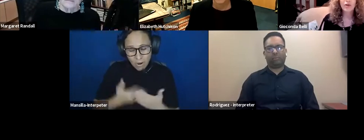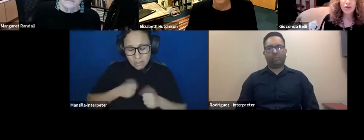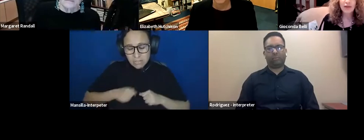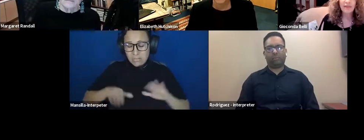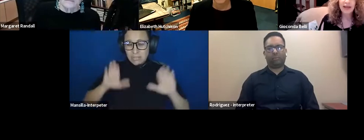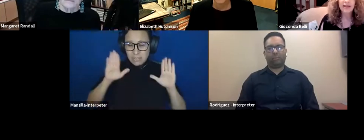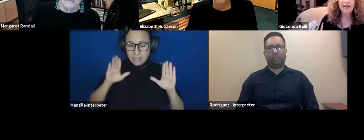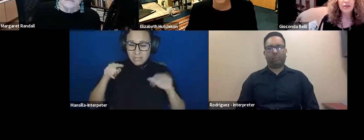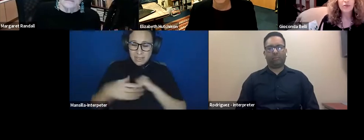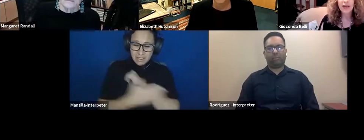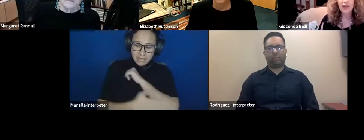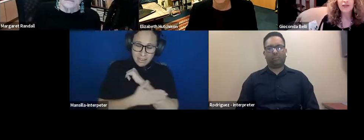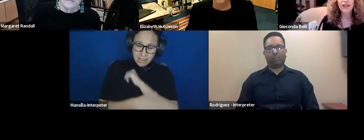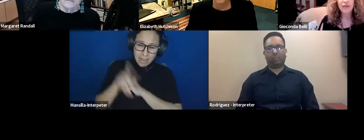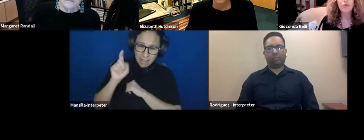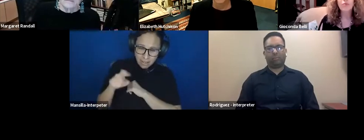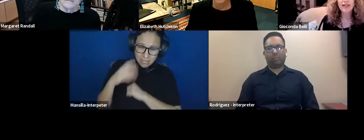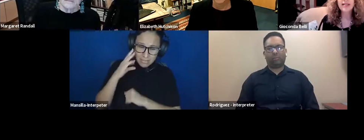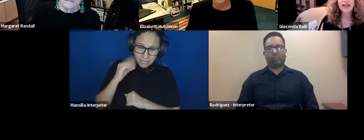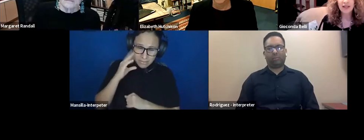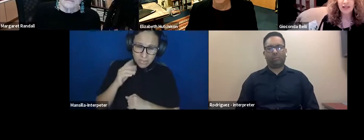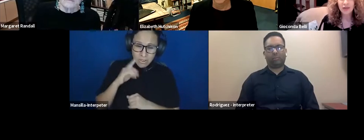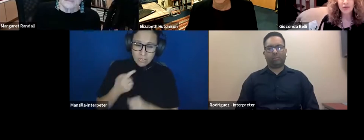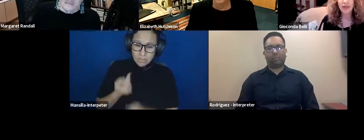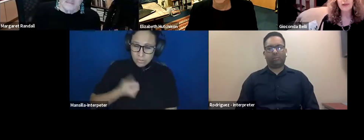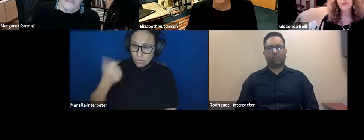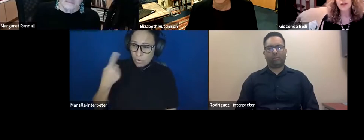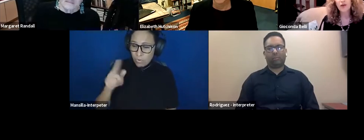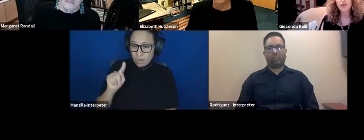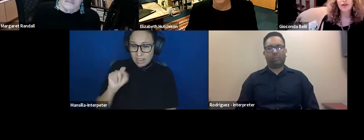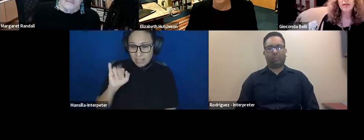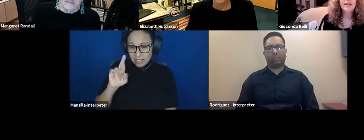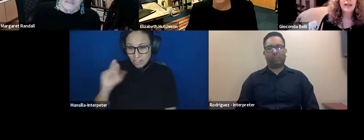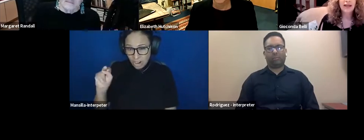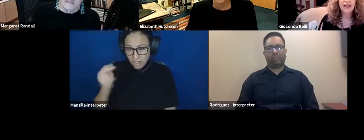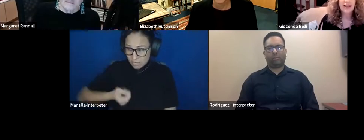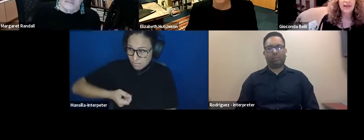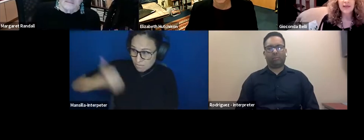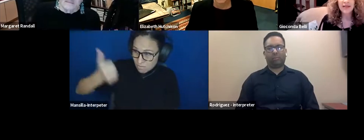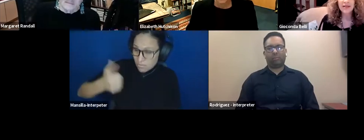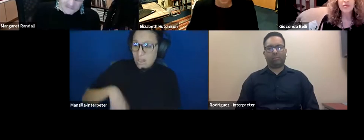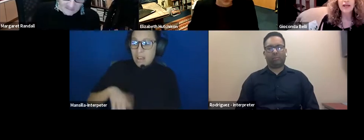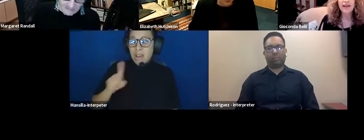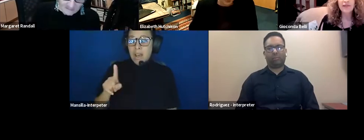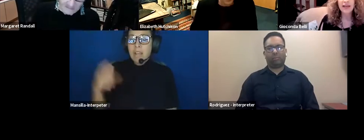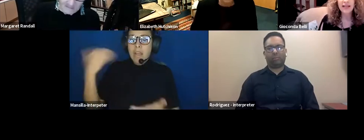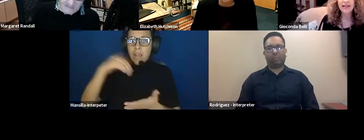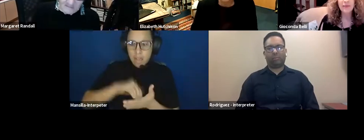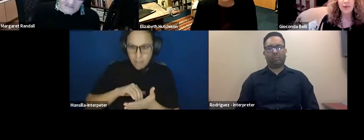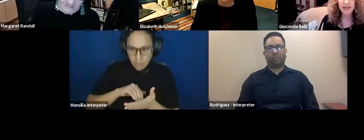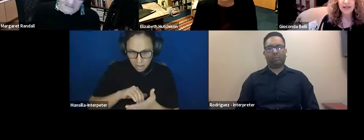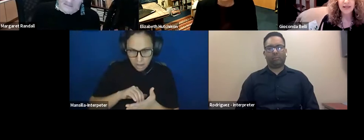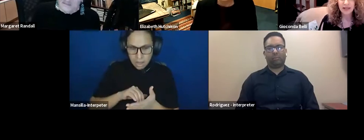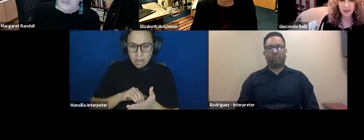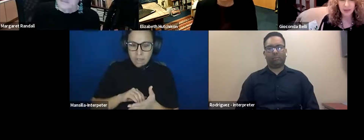country made to kind of get rid of one tyrant to end up with another is really very